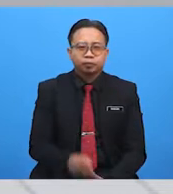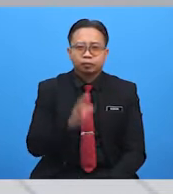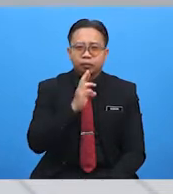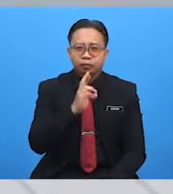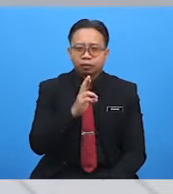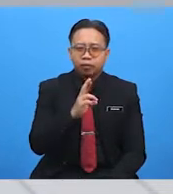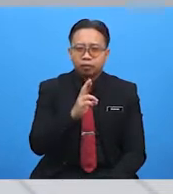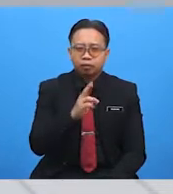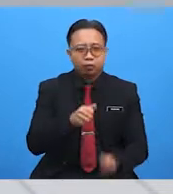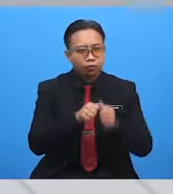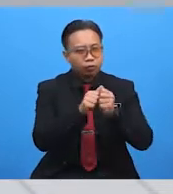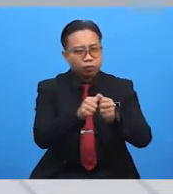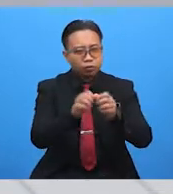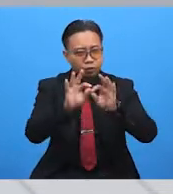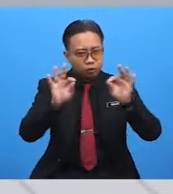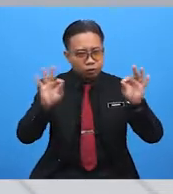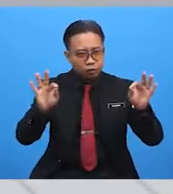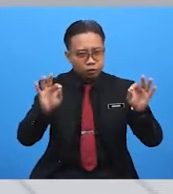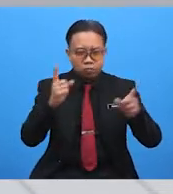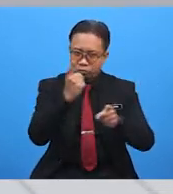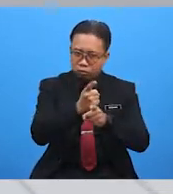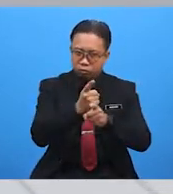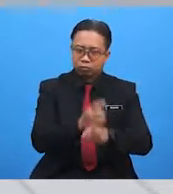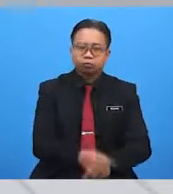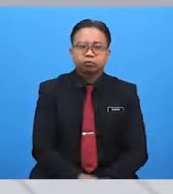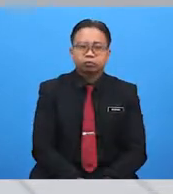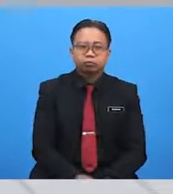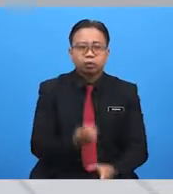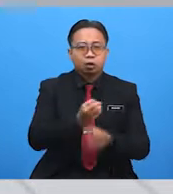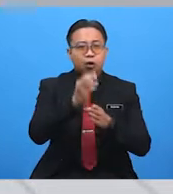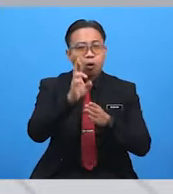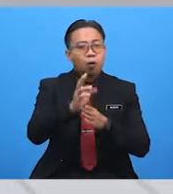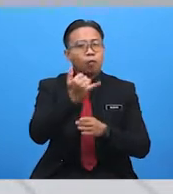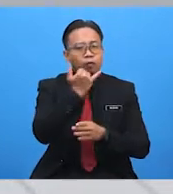following sentences true or false?